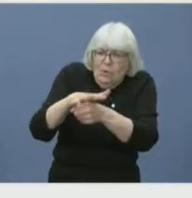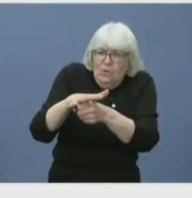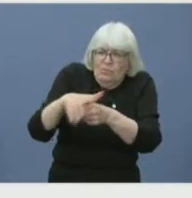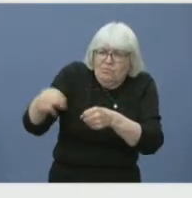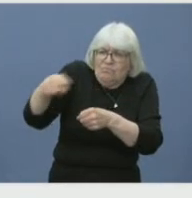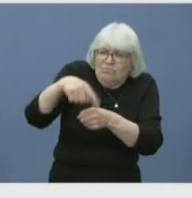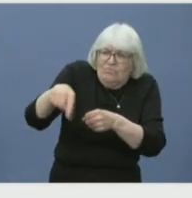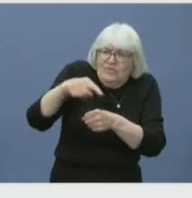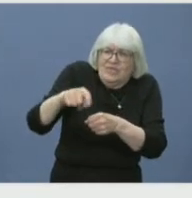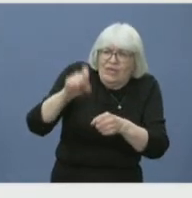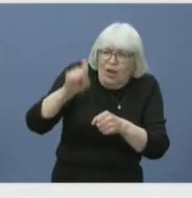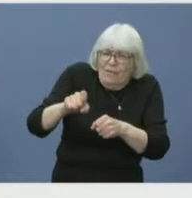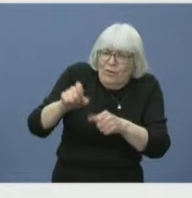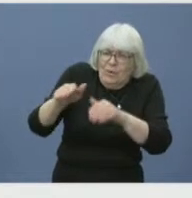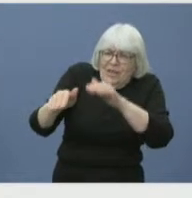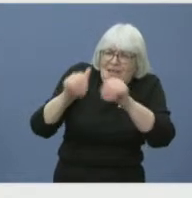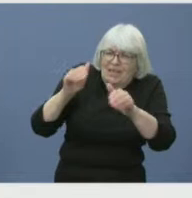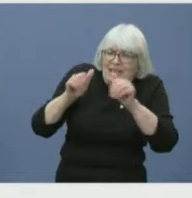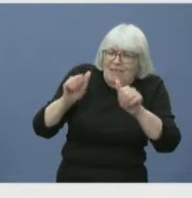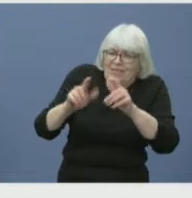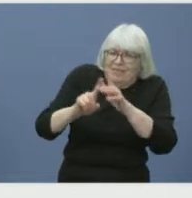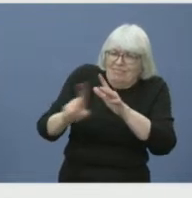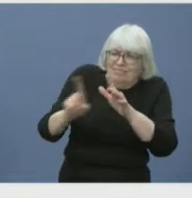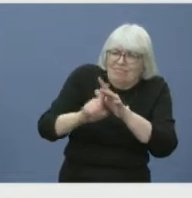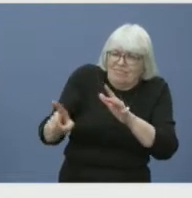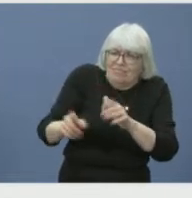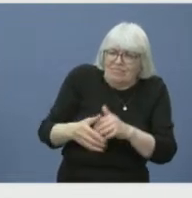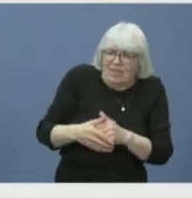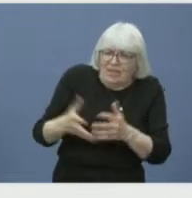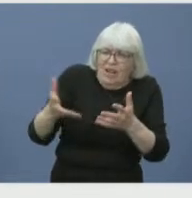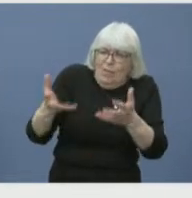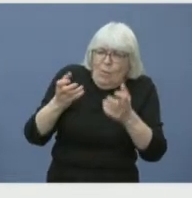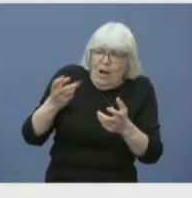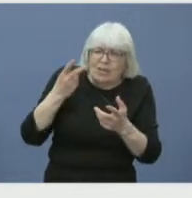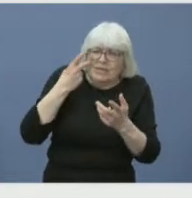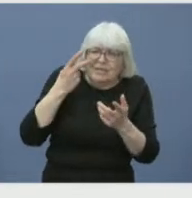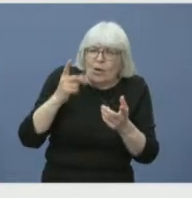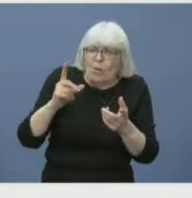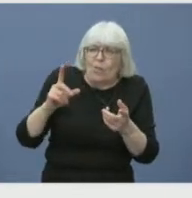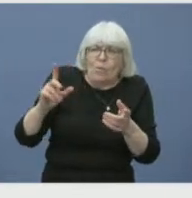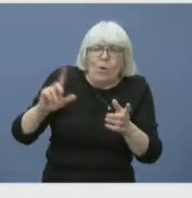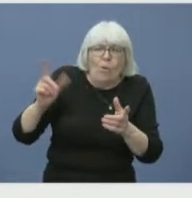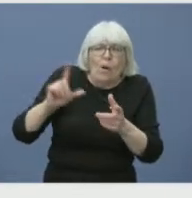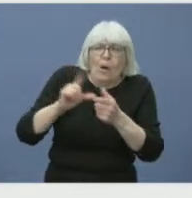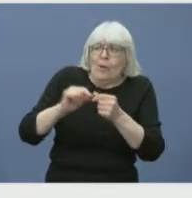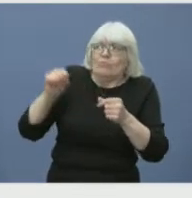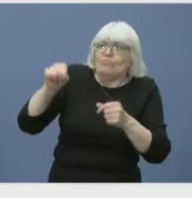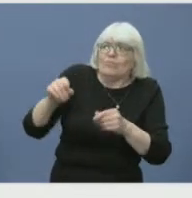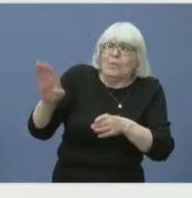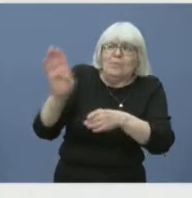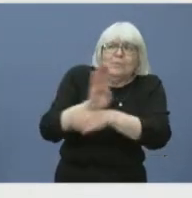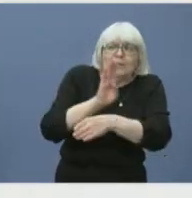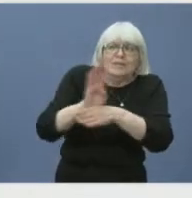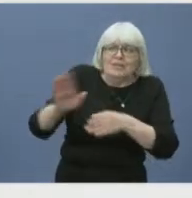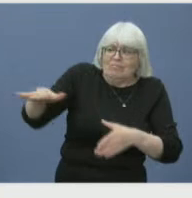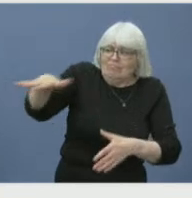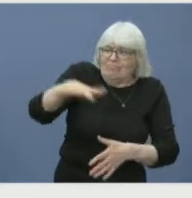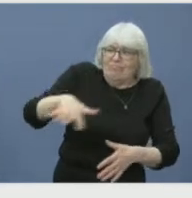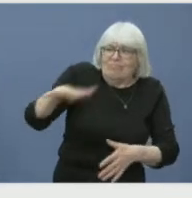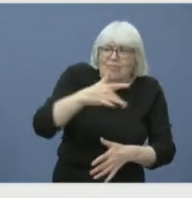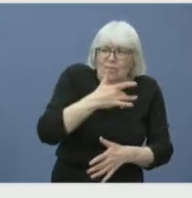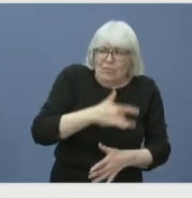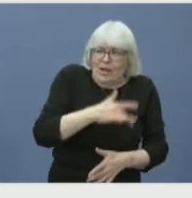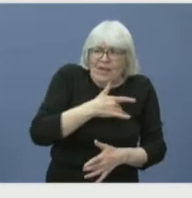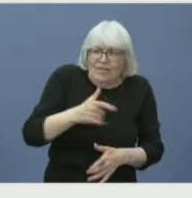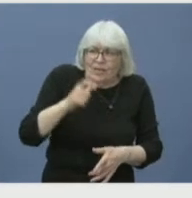They would like the province to step up for all the businesses that have been impacted but are not in the evacuation area. What are you